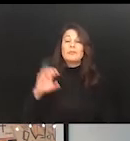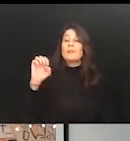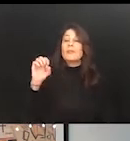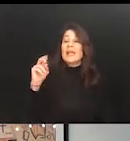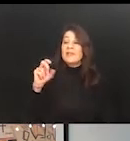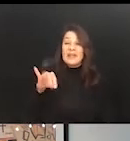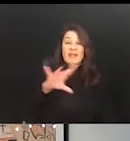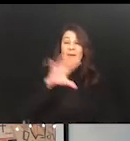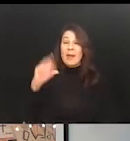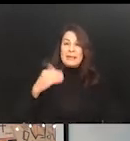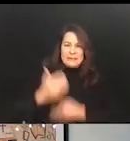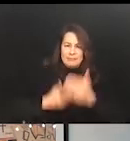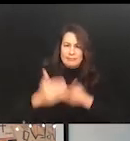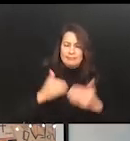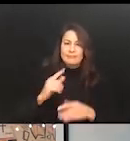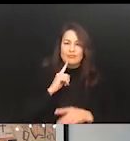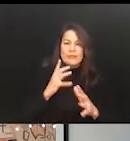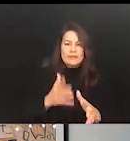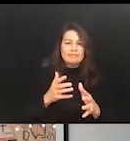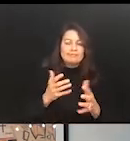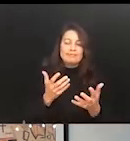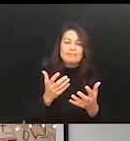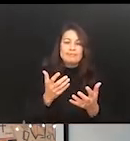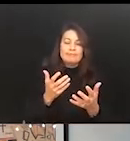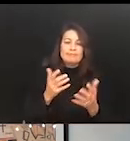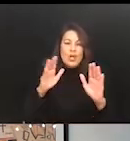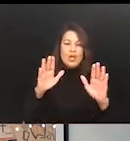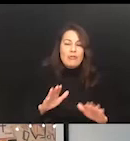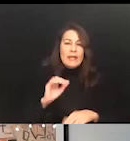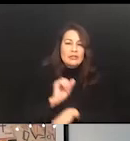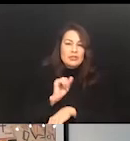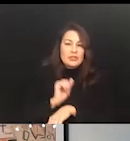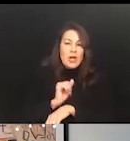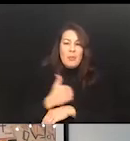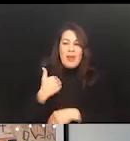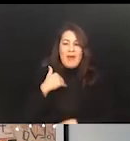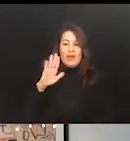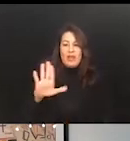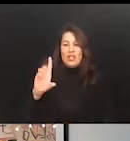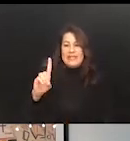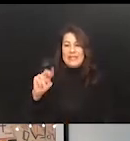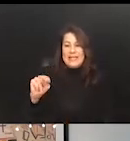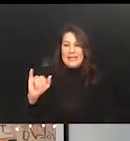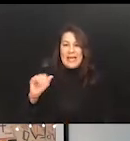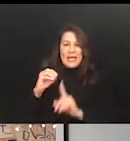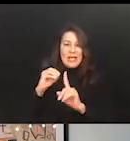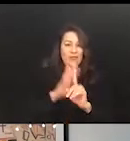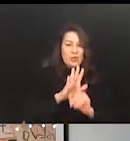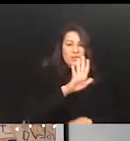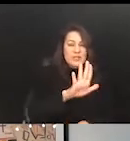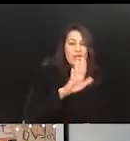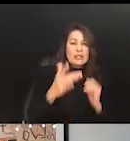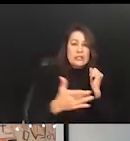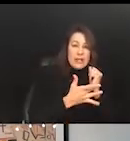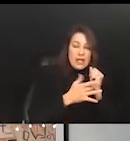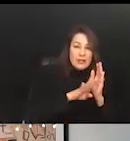and doing a great job of having their DNI initiatives influence their technology development or on the other